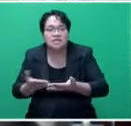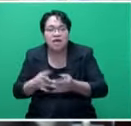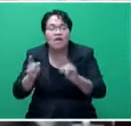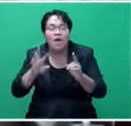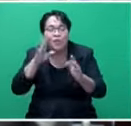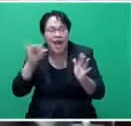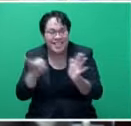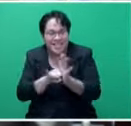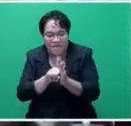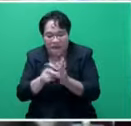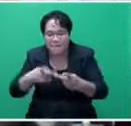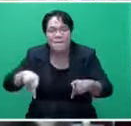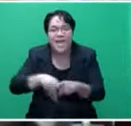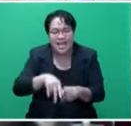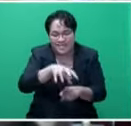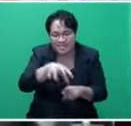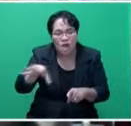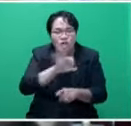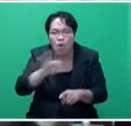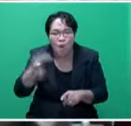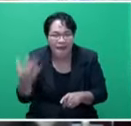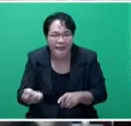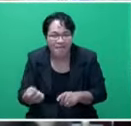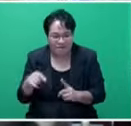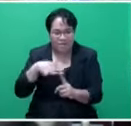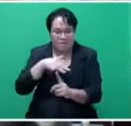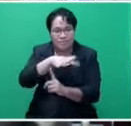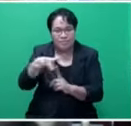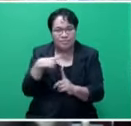identifying places that don't have mobile phone connectivity